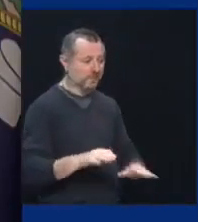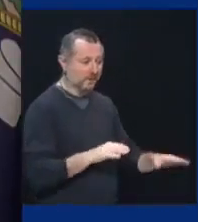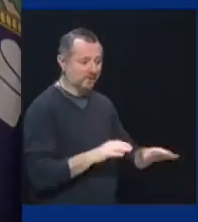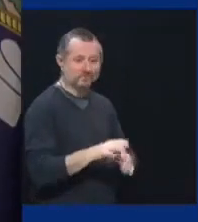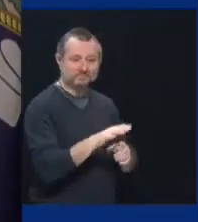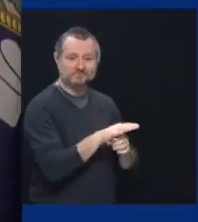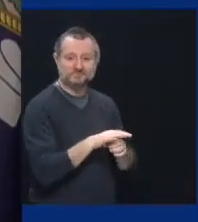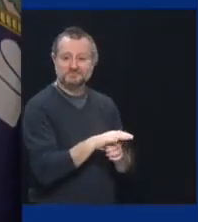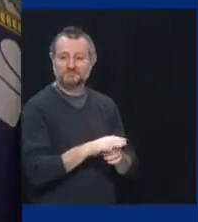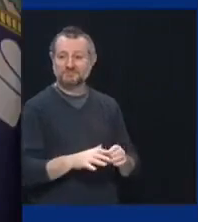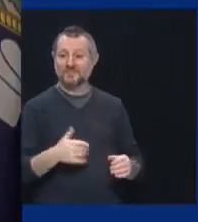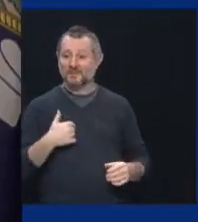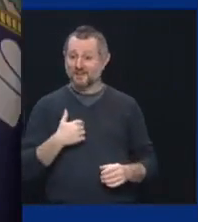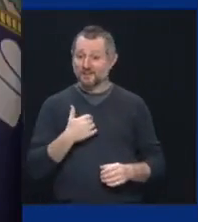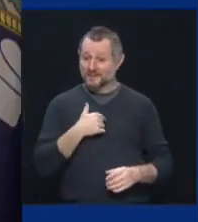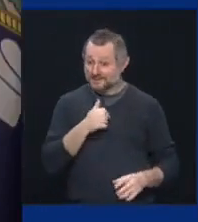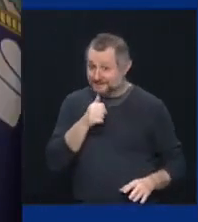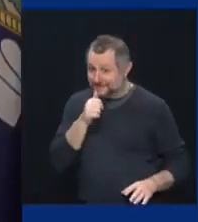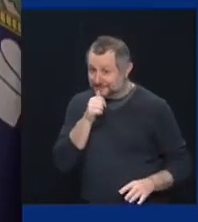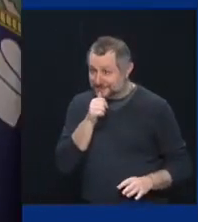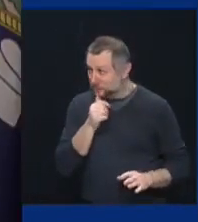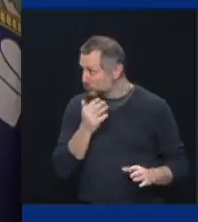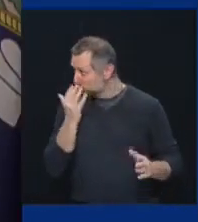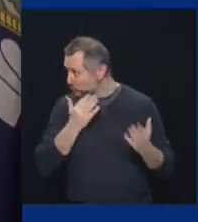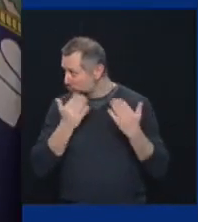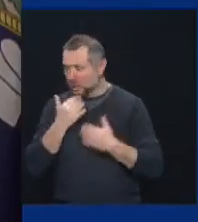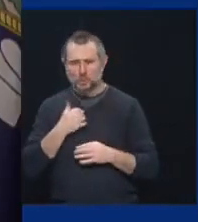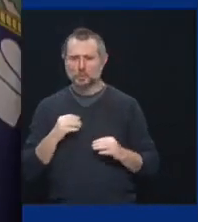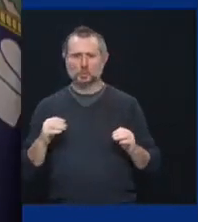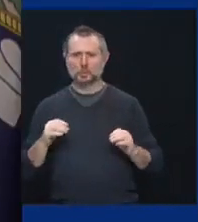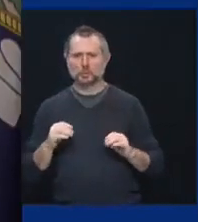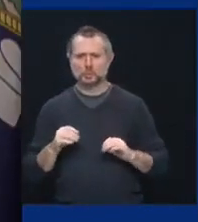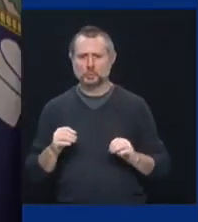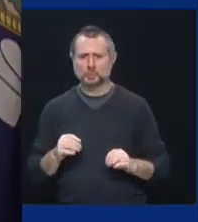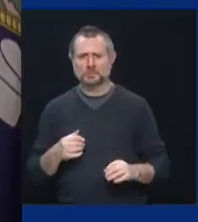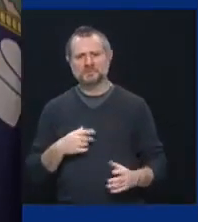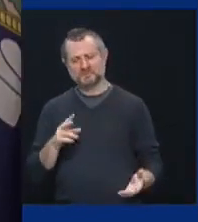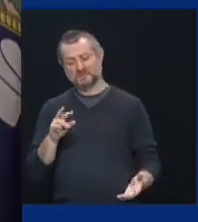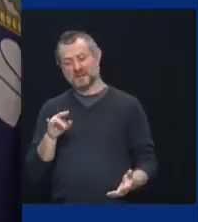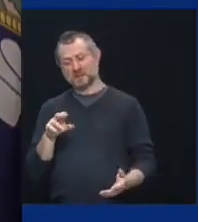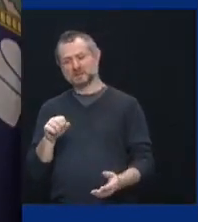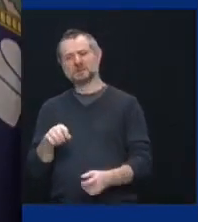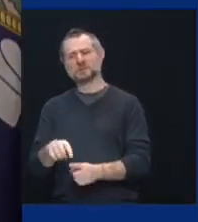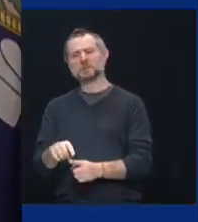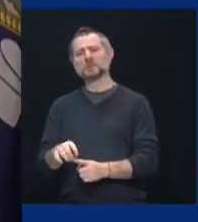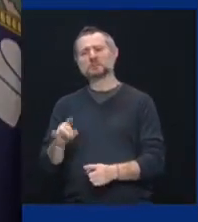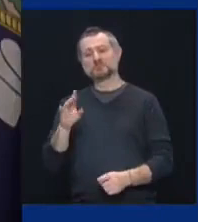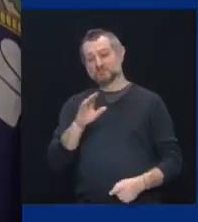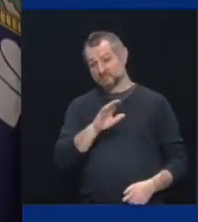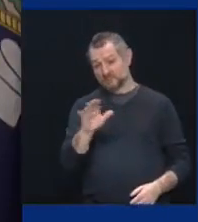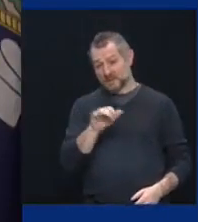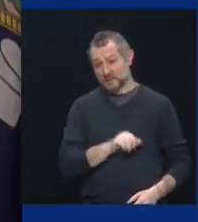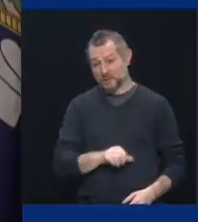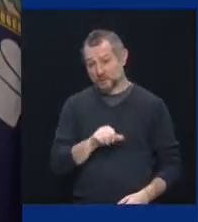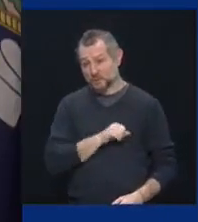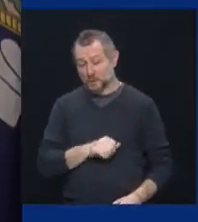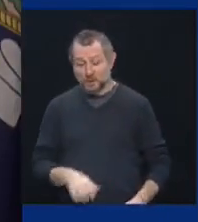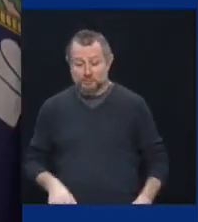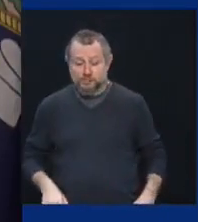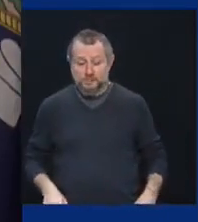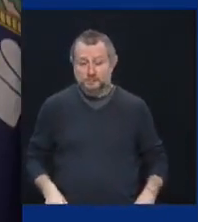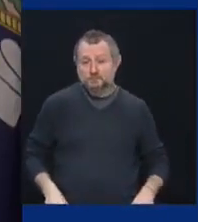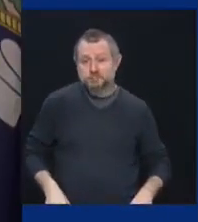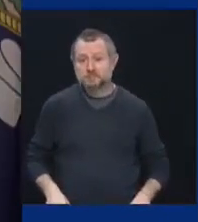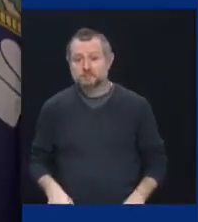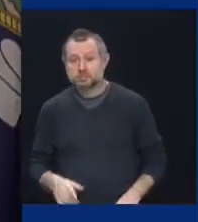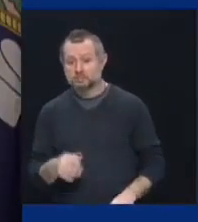to this. It's a virus. And if you're reckless, you will transmit it. It's